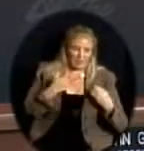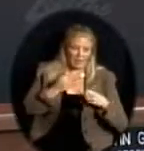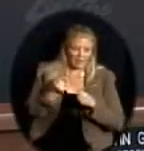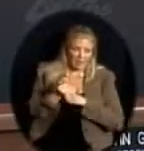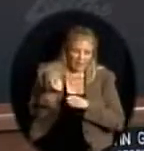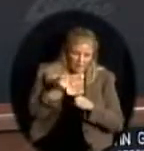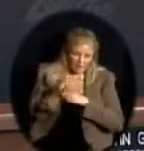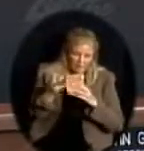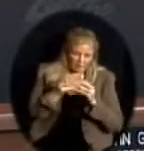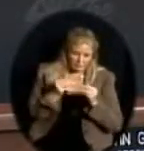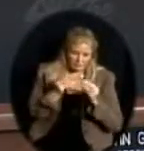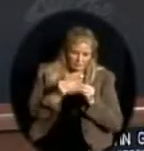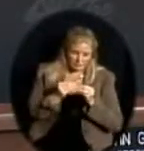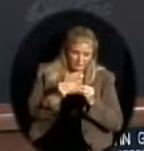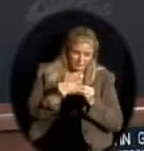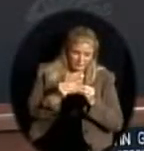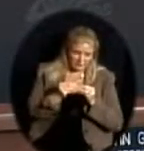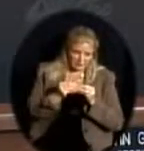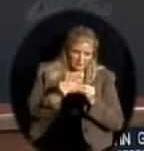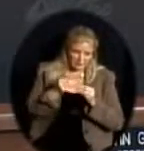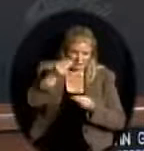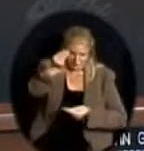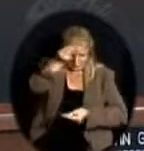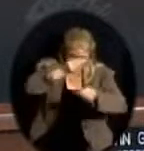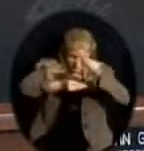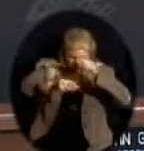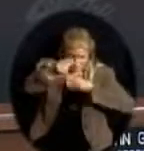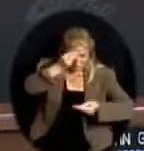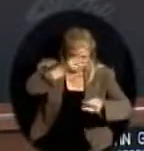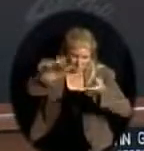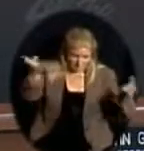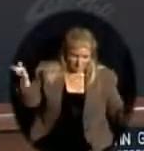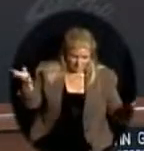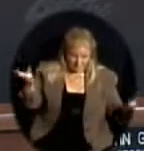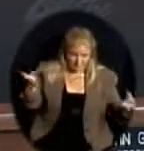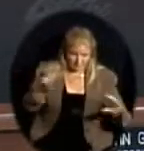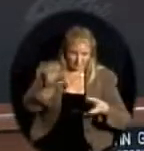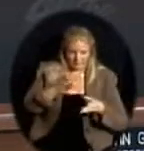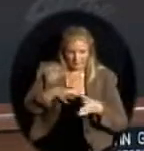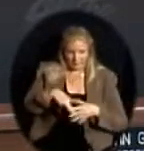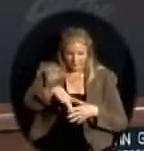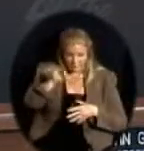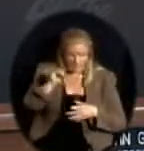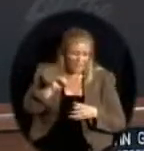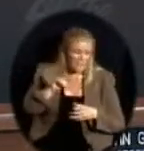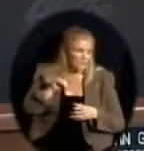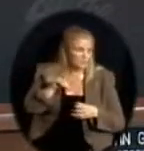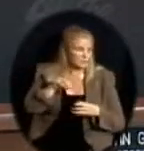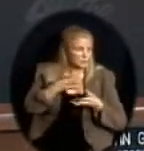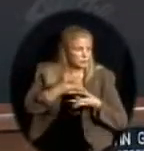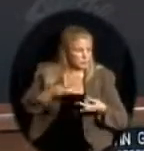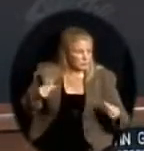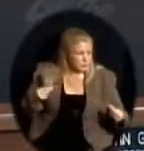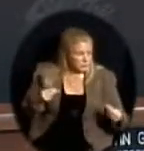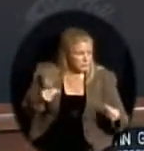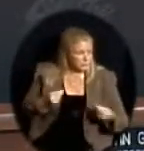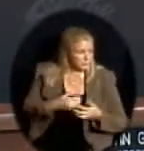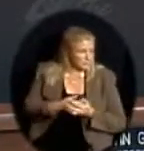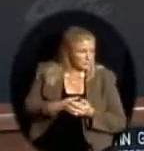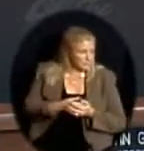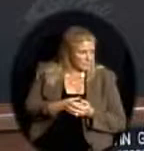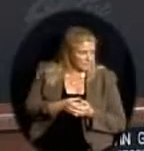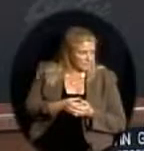solutions that our City Council liaison group, which is officers of the board and then the principal officers of the city